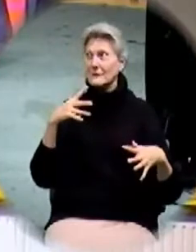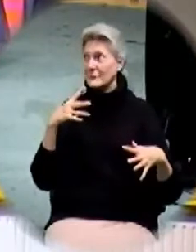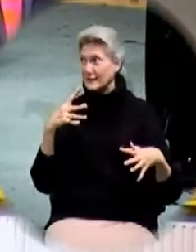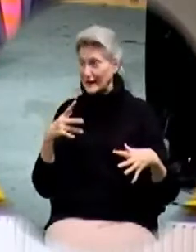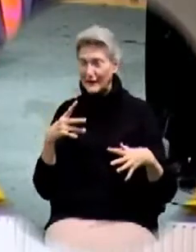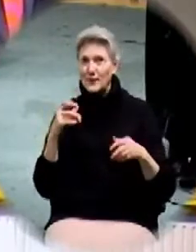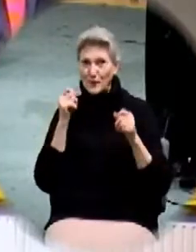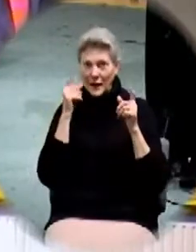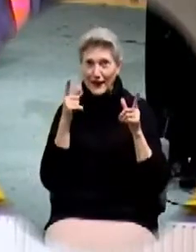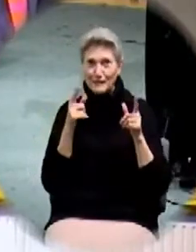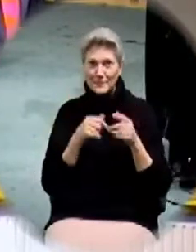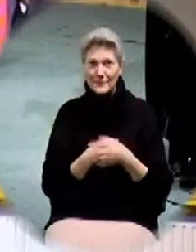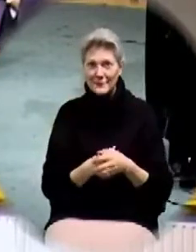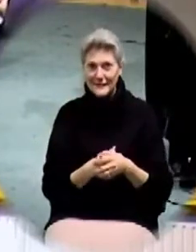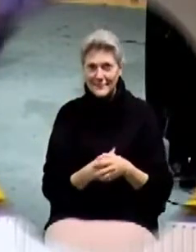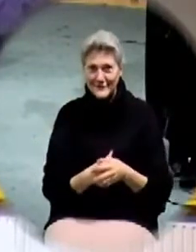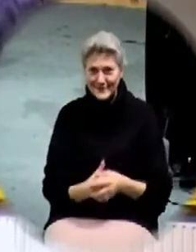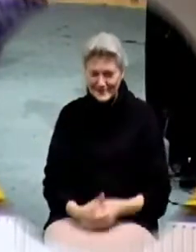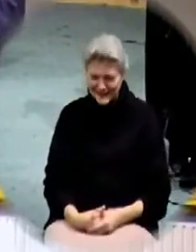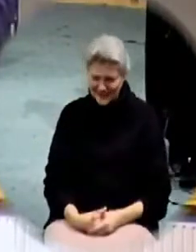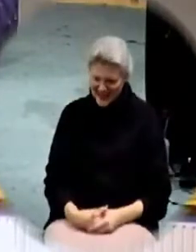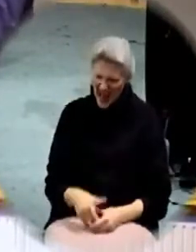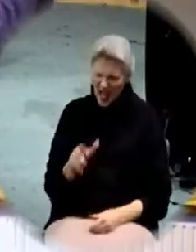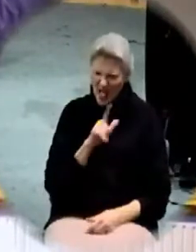recompense him with the reward that he deserves, God.